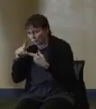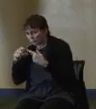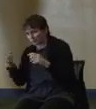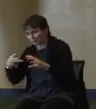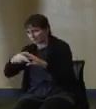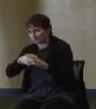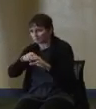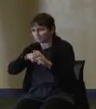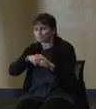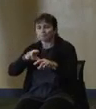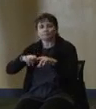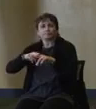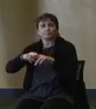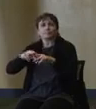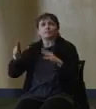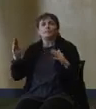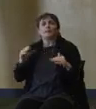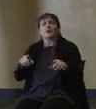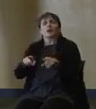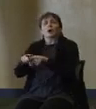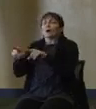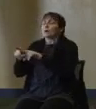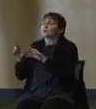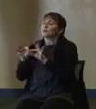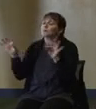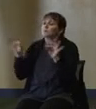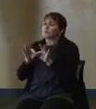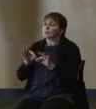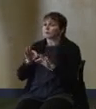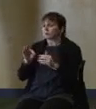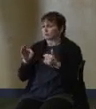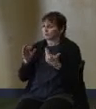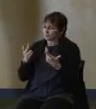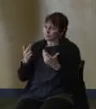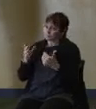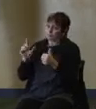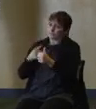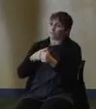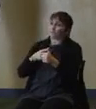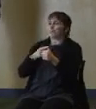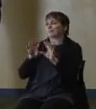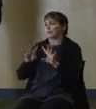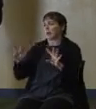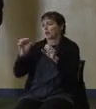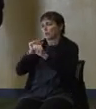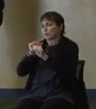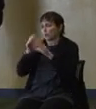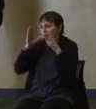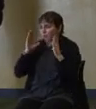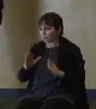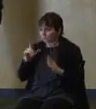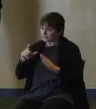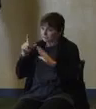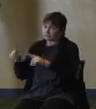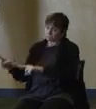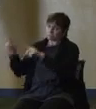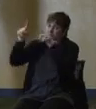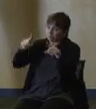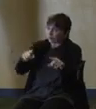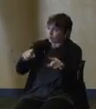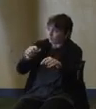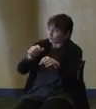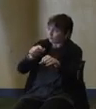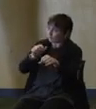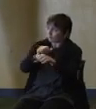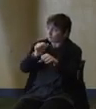We want to make sure that frontline workers can still get to where they have to go. We echo the same information we provided yesterday. Give yourself plenty of